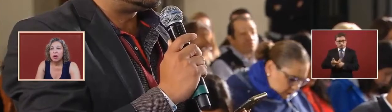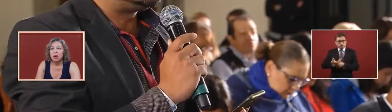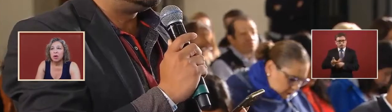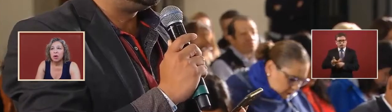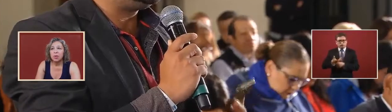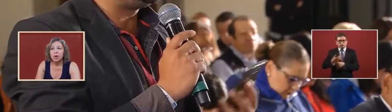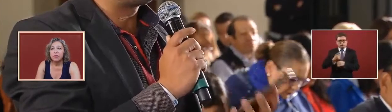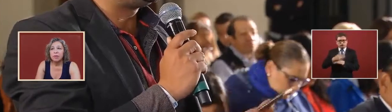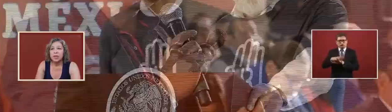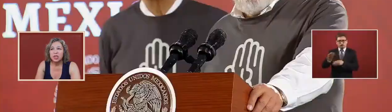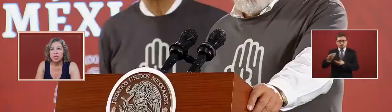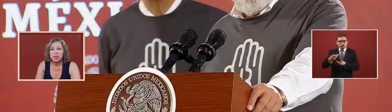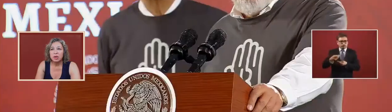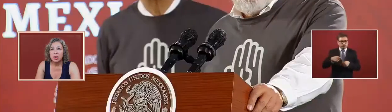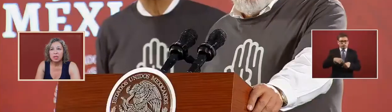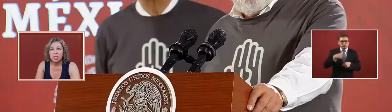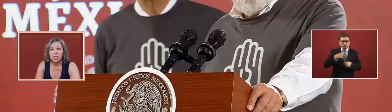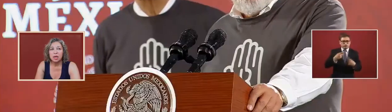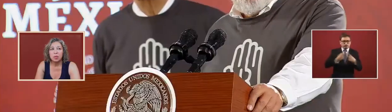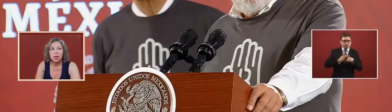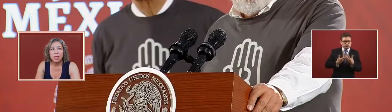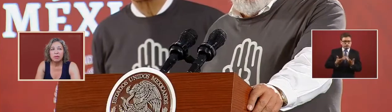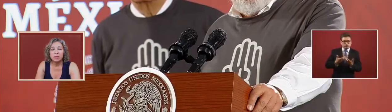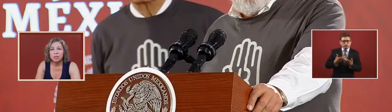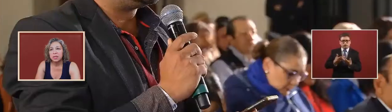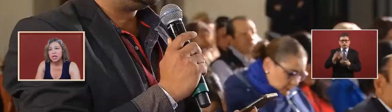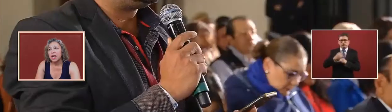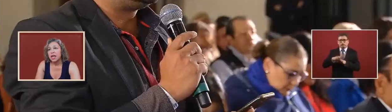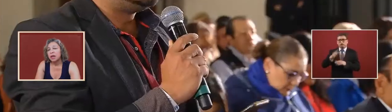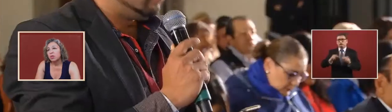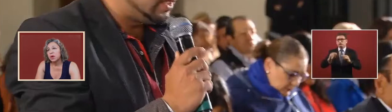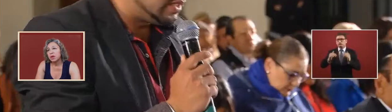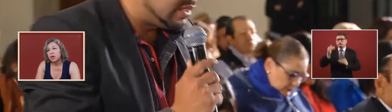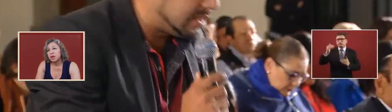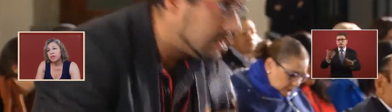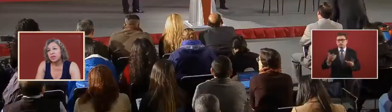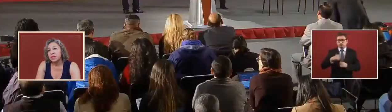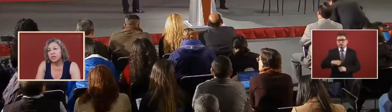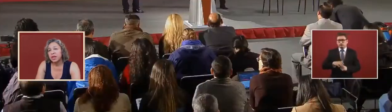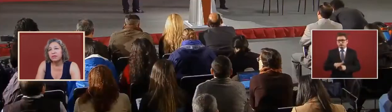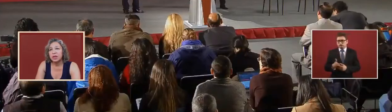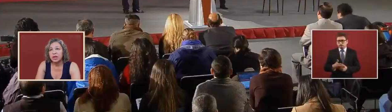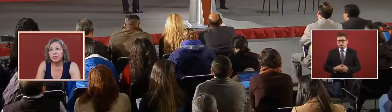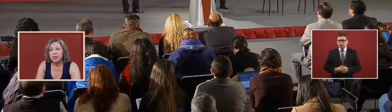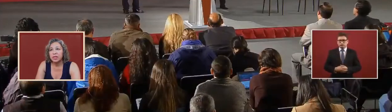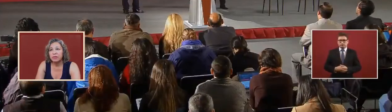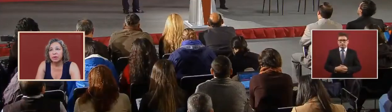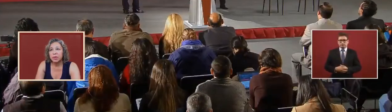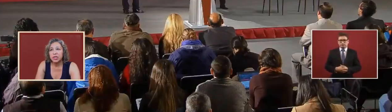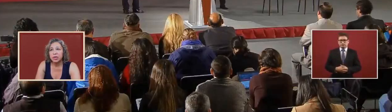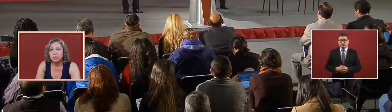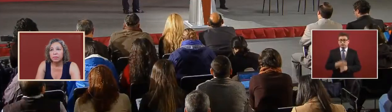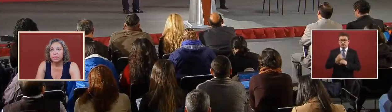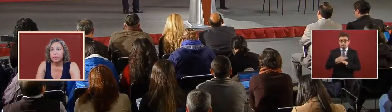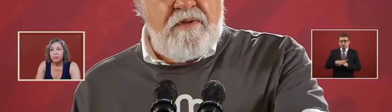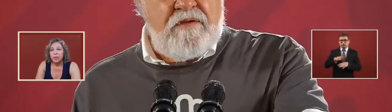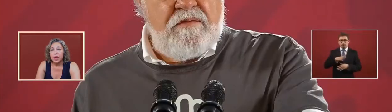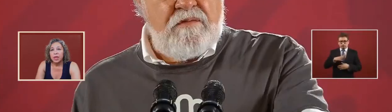or what information is crossing and what levels and what are you giving this level are you giving this information